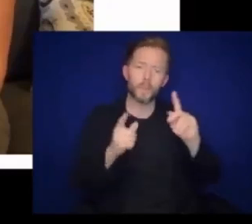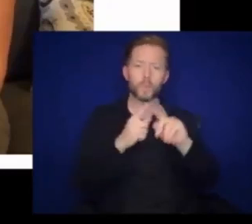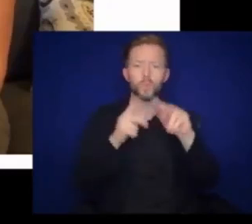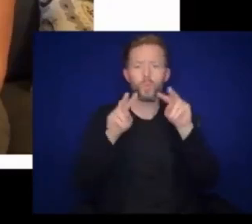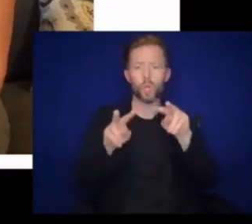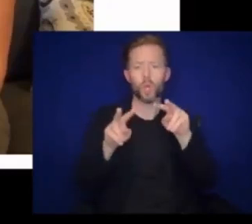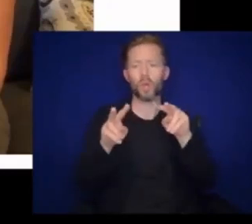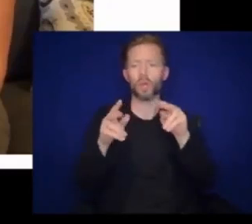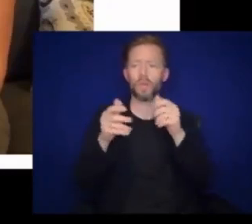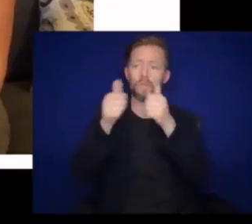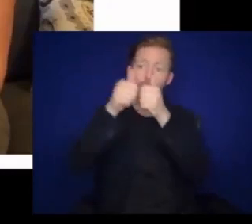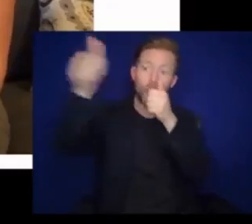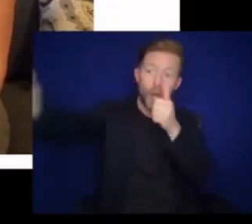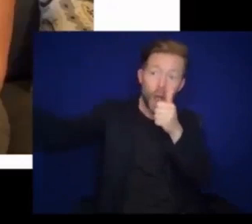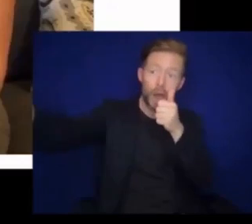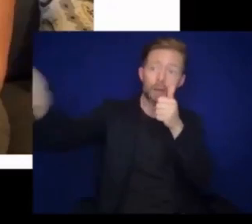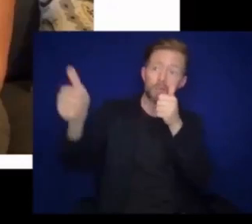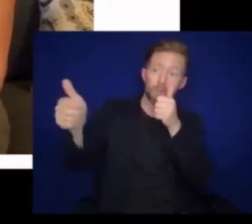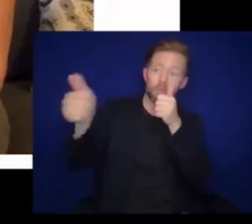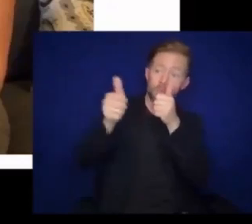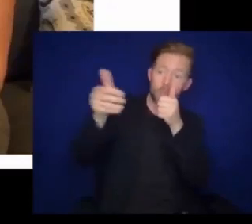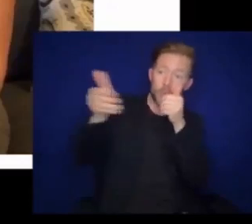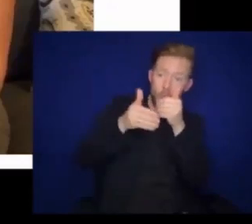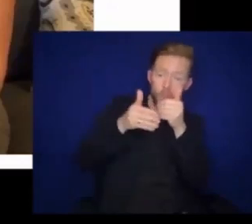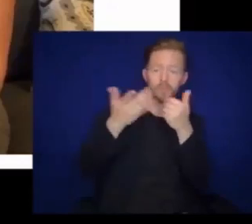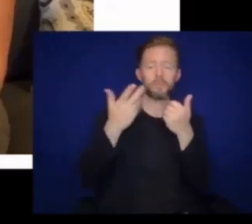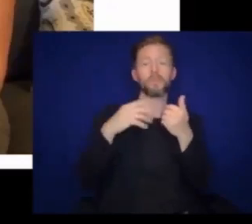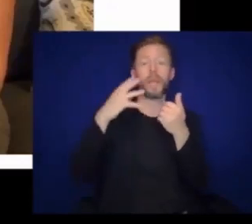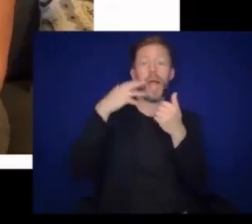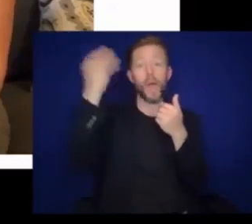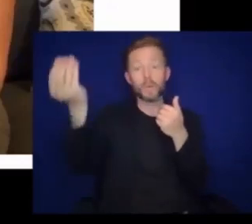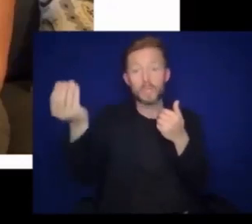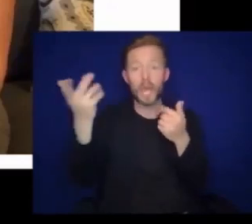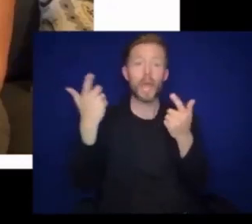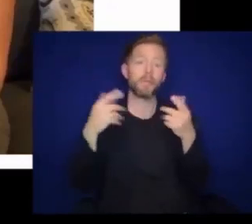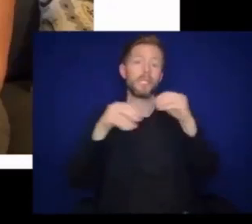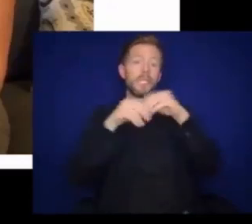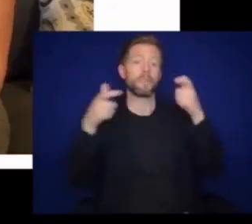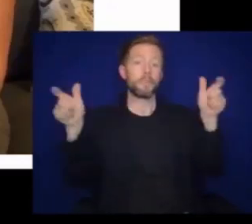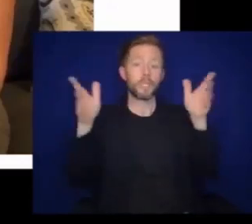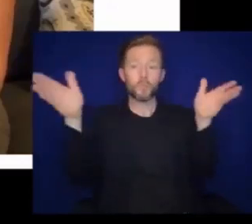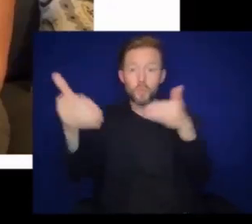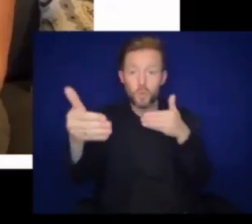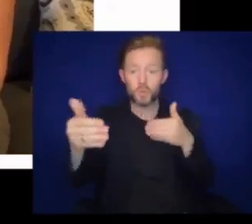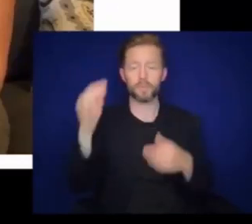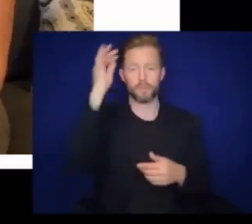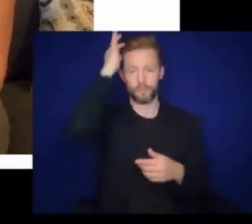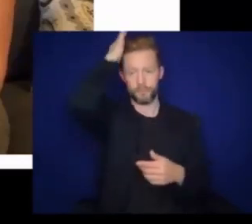varying depths in the landscape, outside or in large rooms.